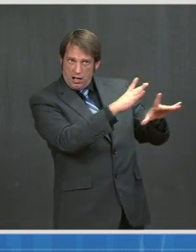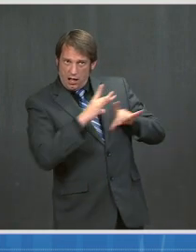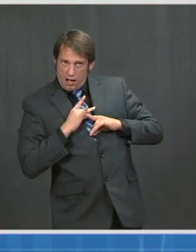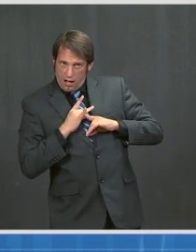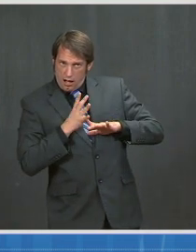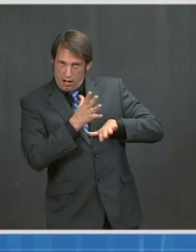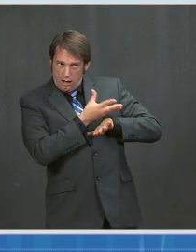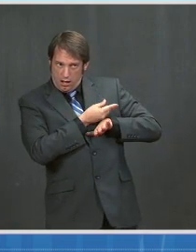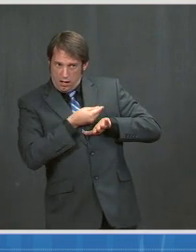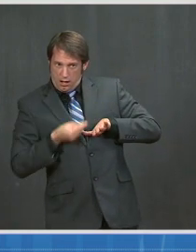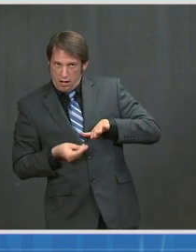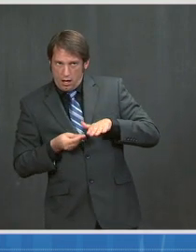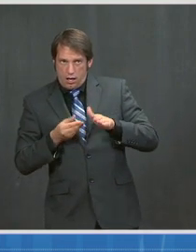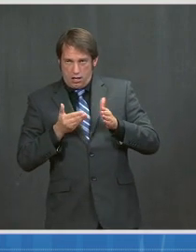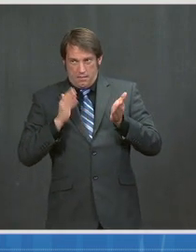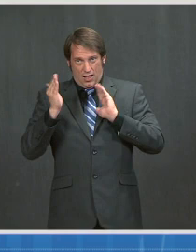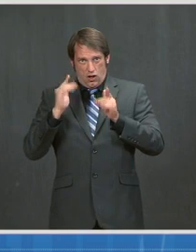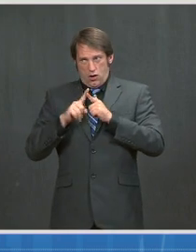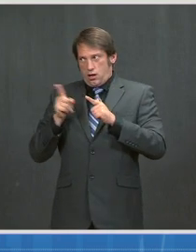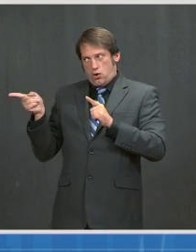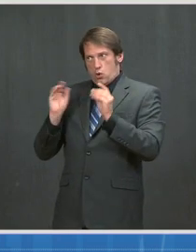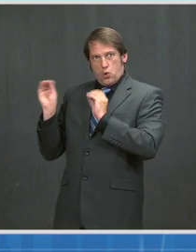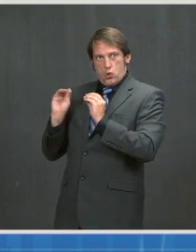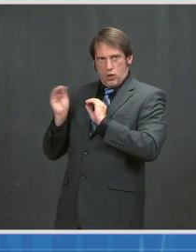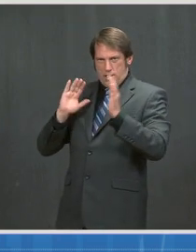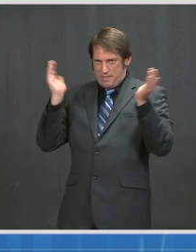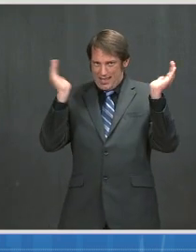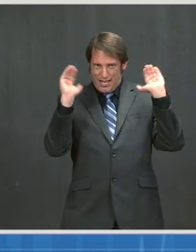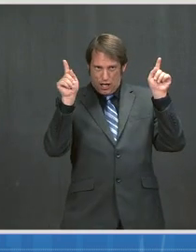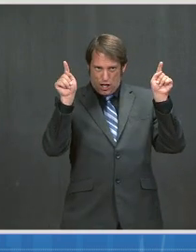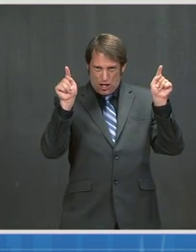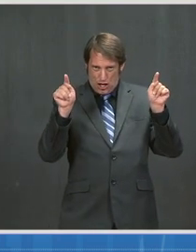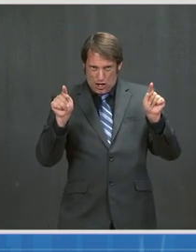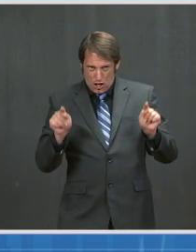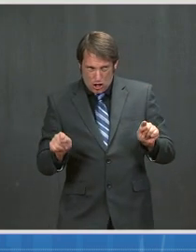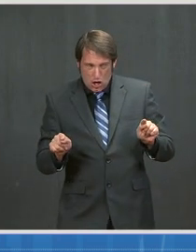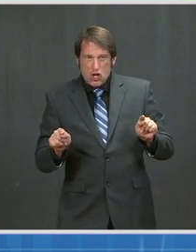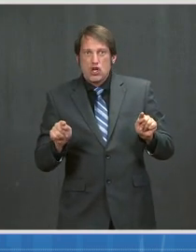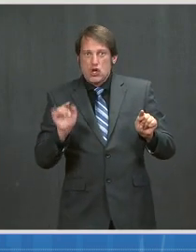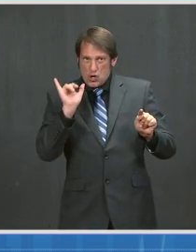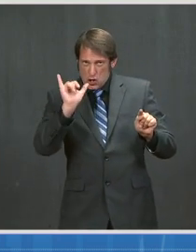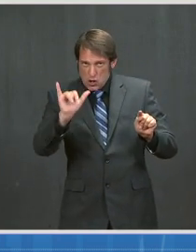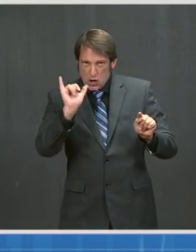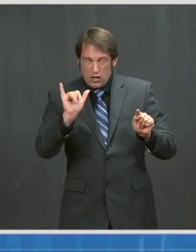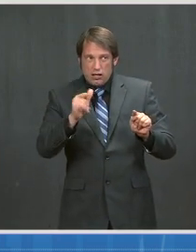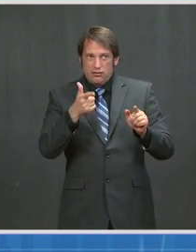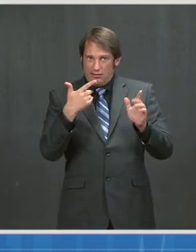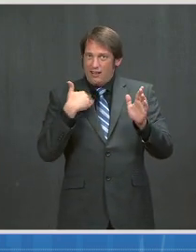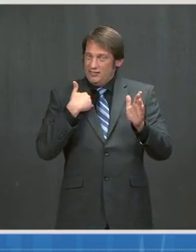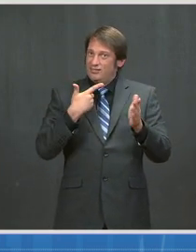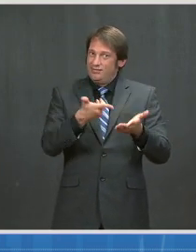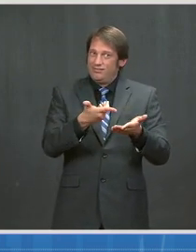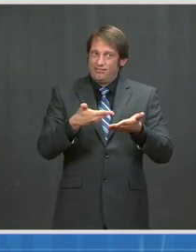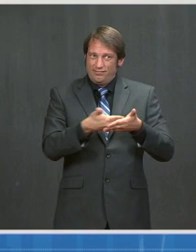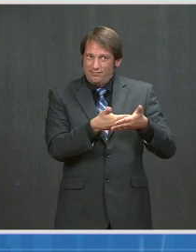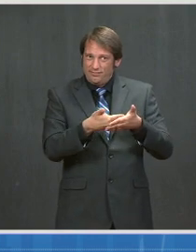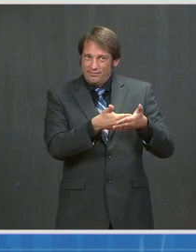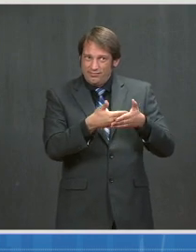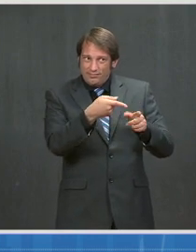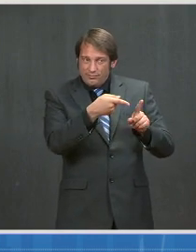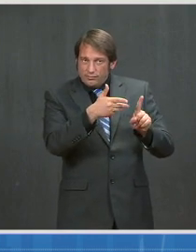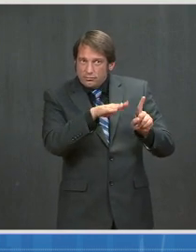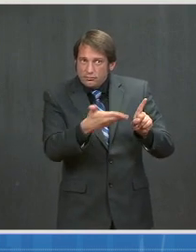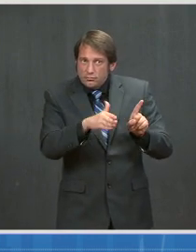and pregnancy, the adverse events such as stillbirth and the baby, preeclampsia, preterm birth,